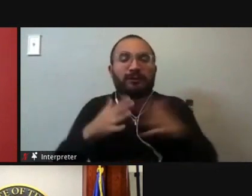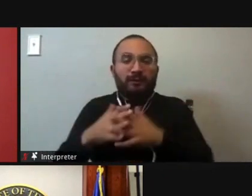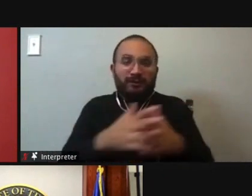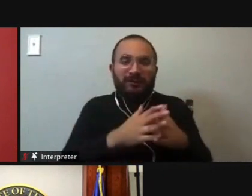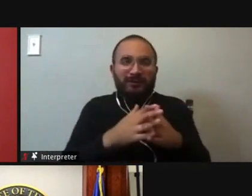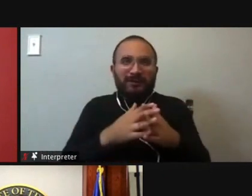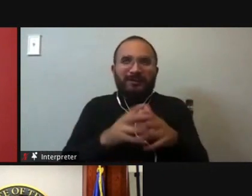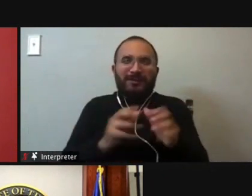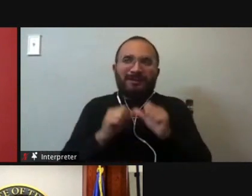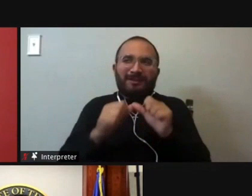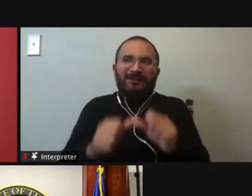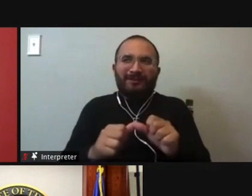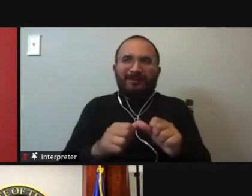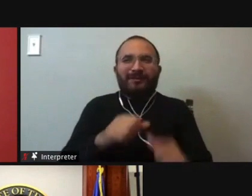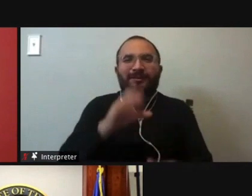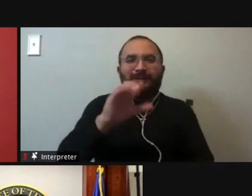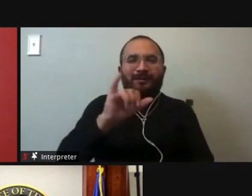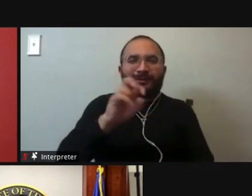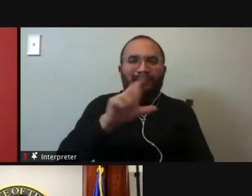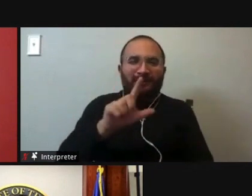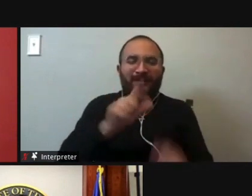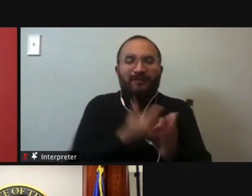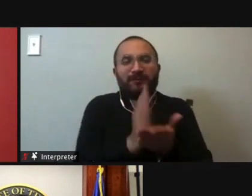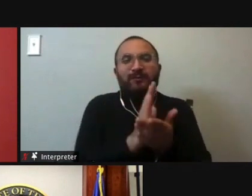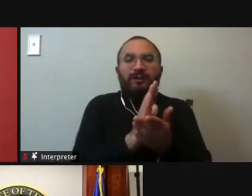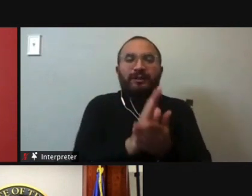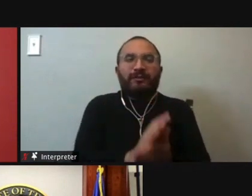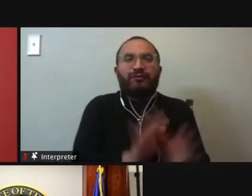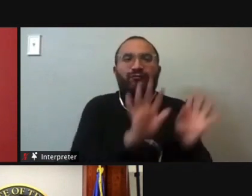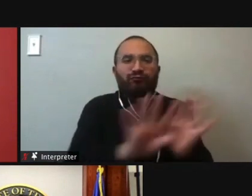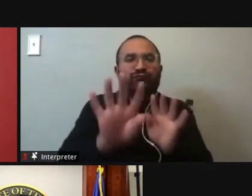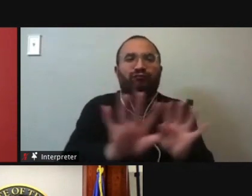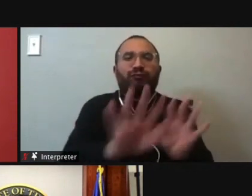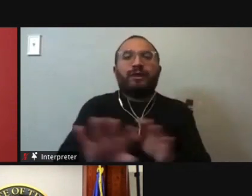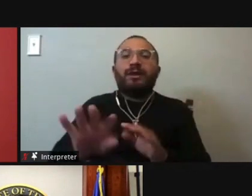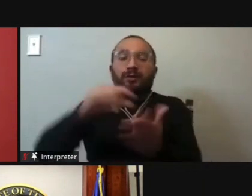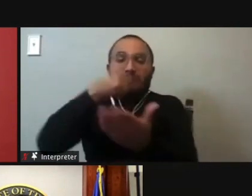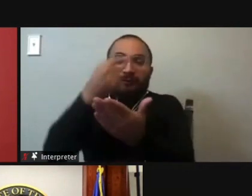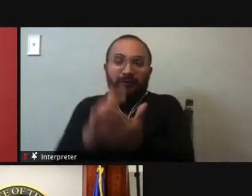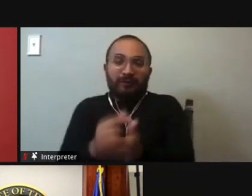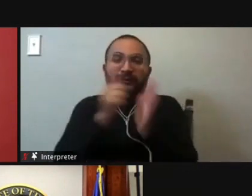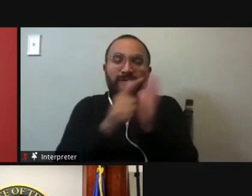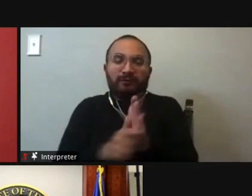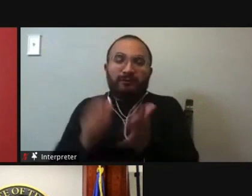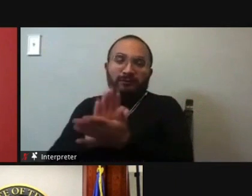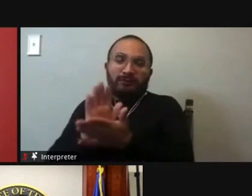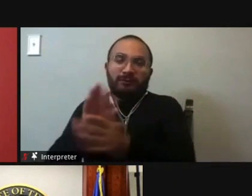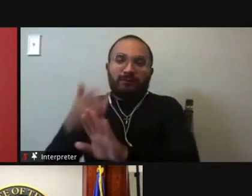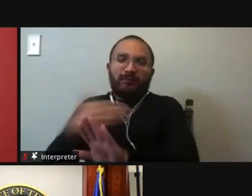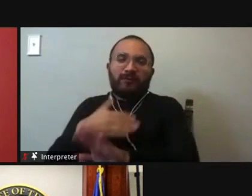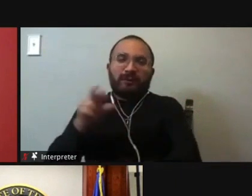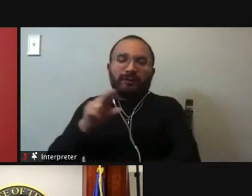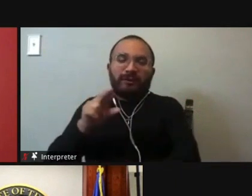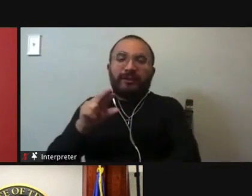rights area was born when Thurgood Marshall was on the United States Supreme Court. I graduated law school the year before Justice RBG was